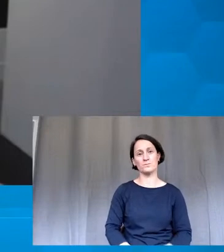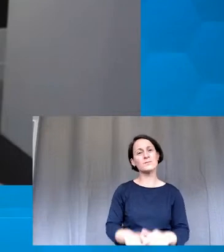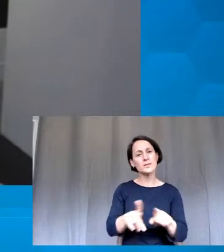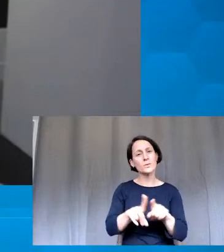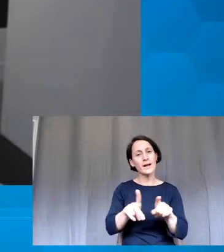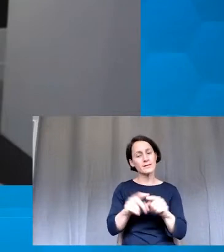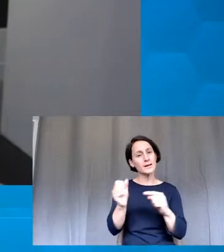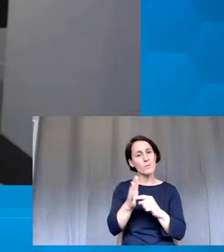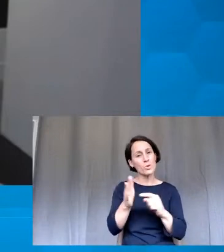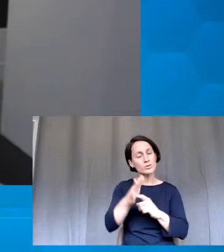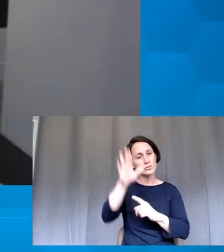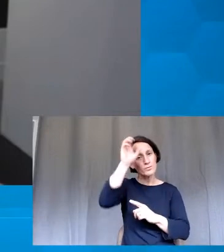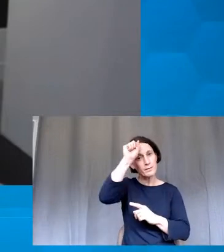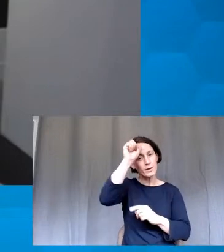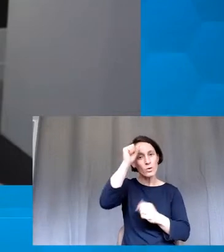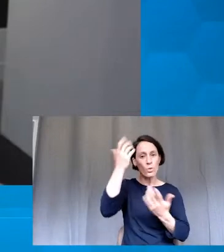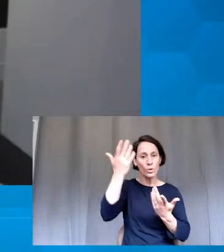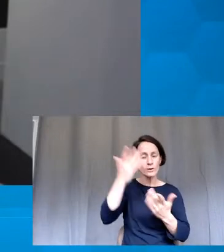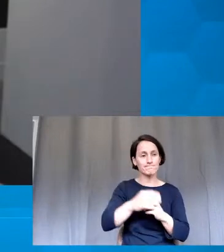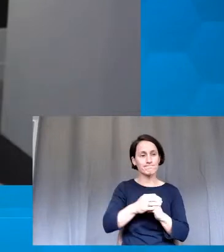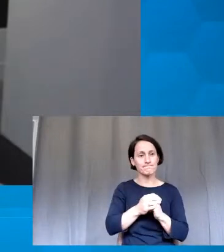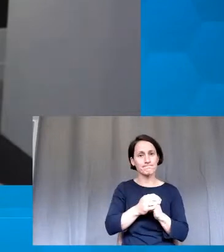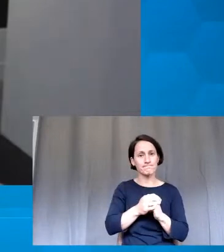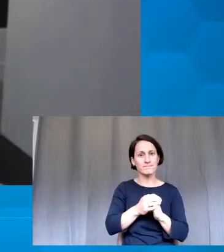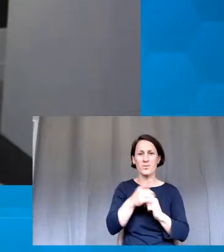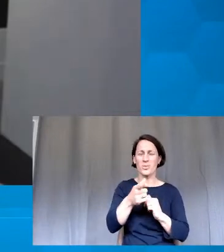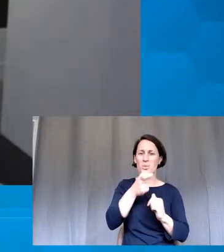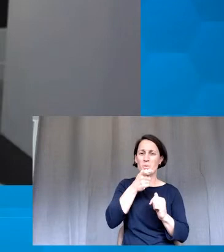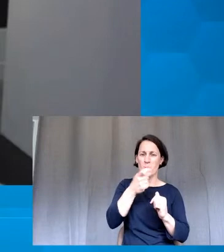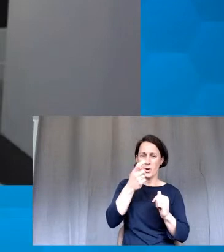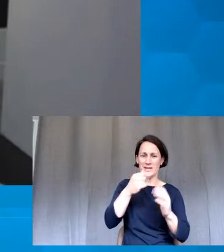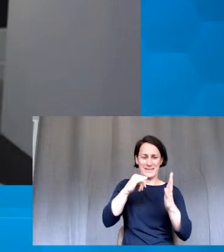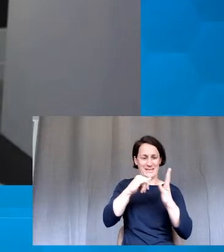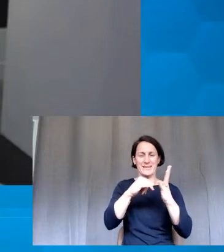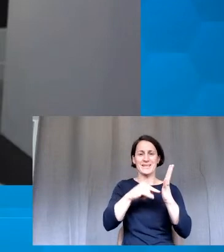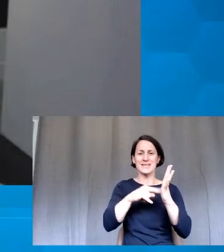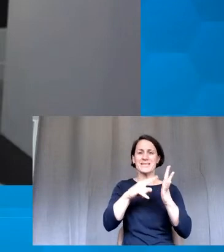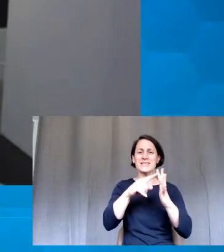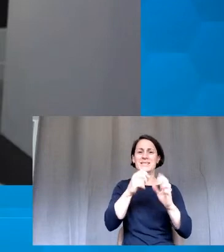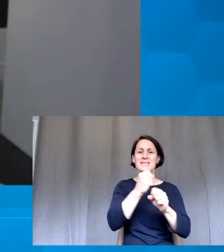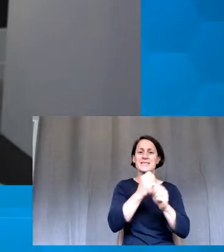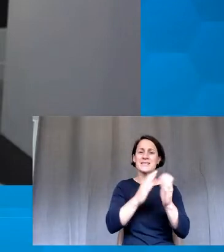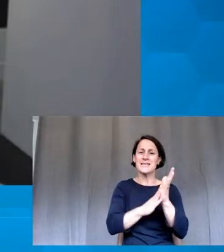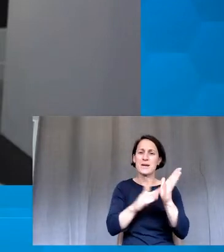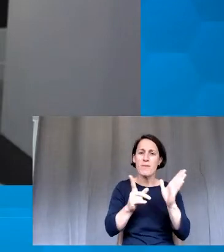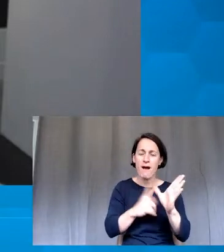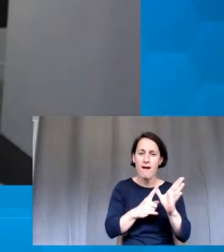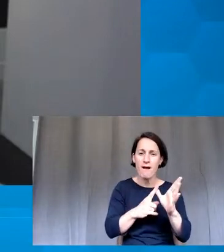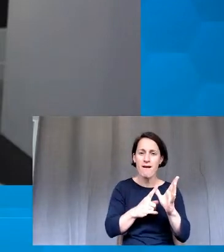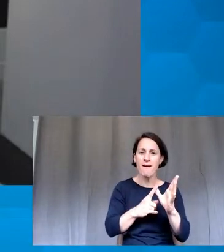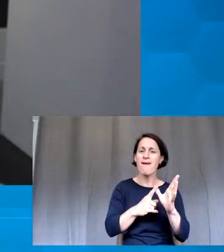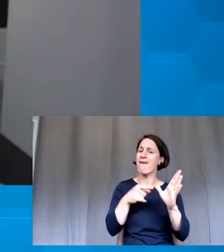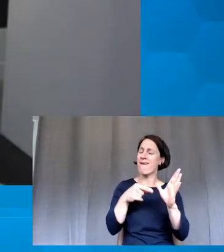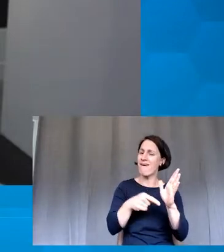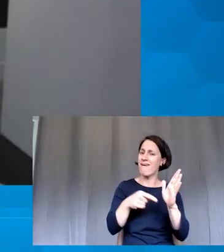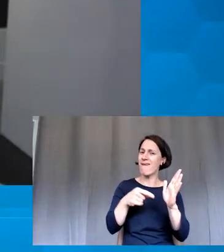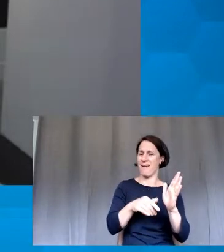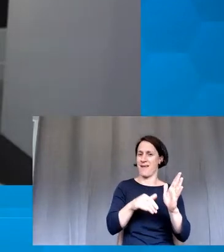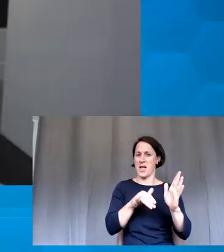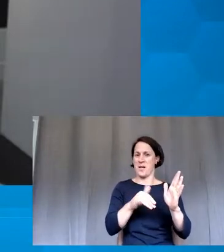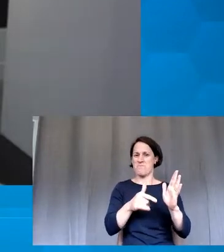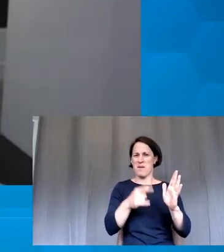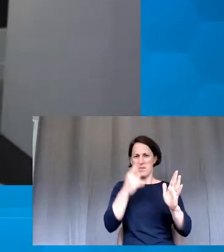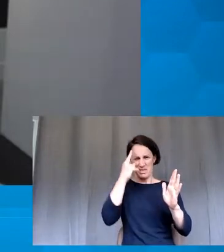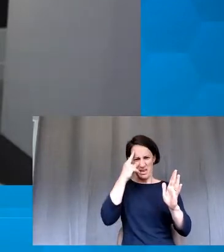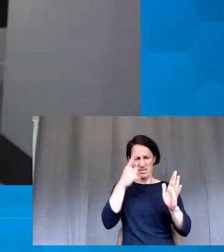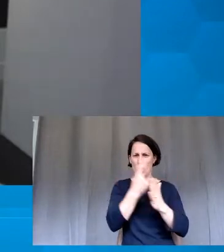important is in terms of the word stigma around support, there can be that misinterpretation that perhaps equitable learning services